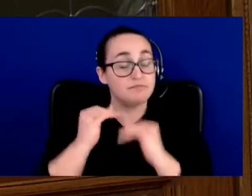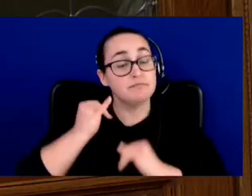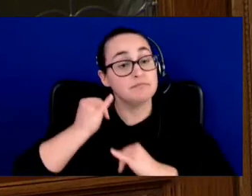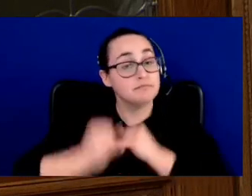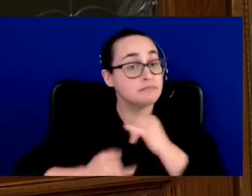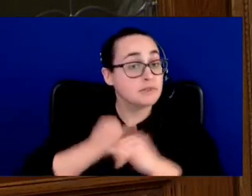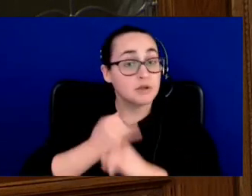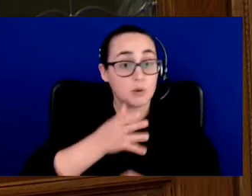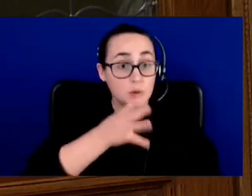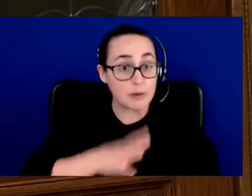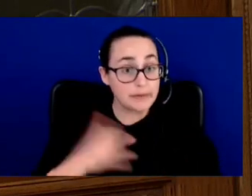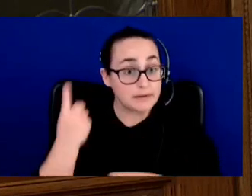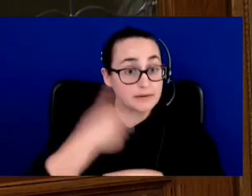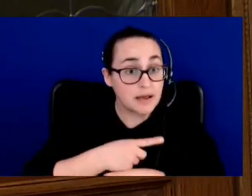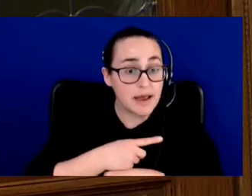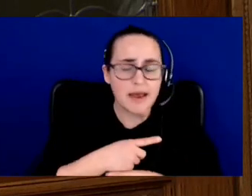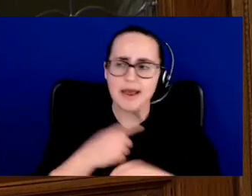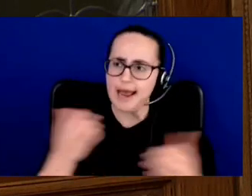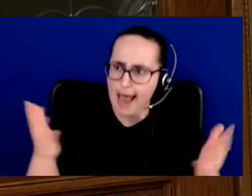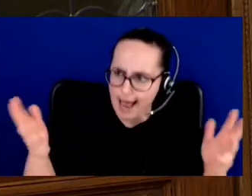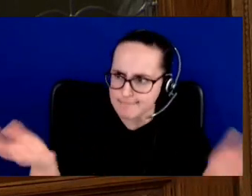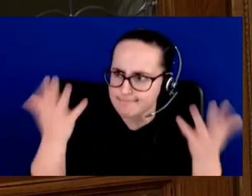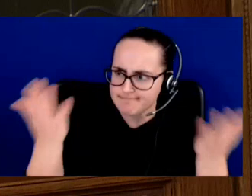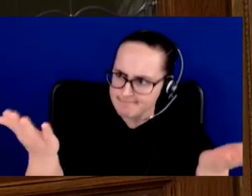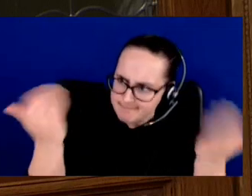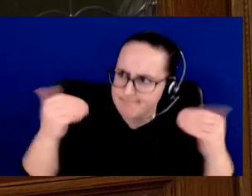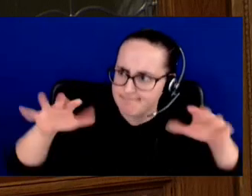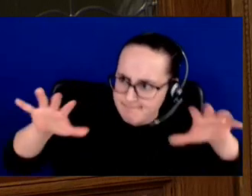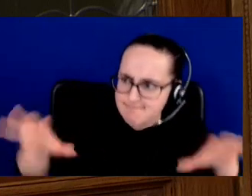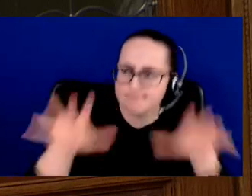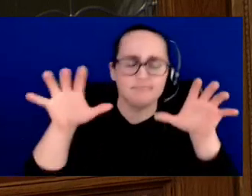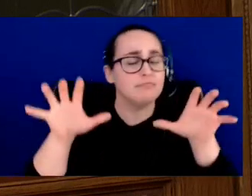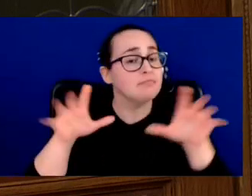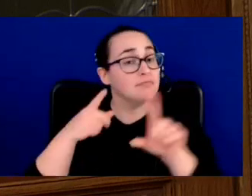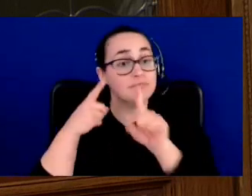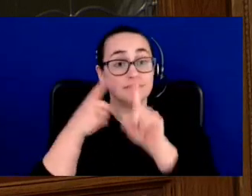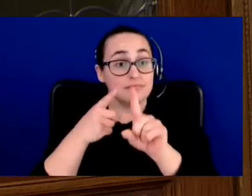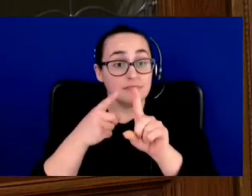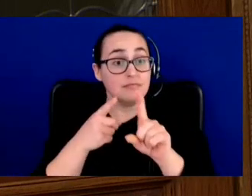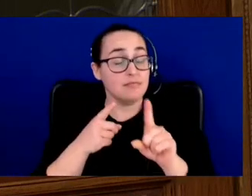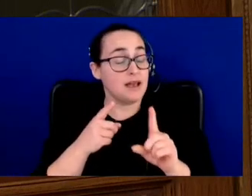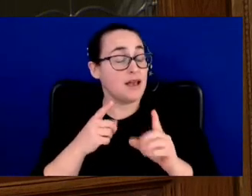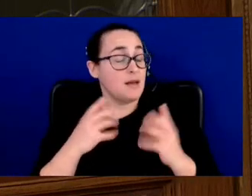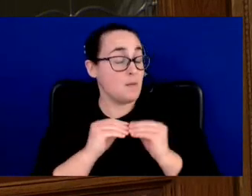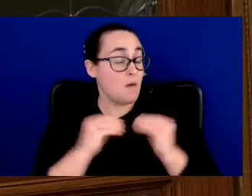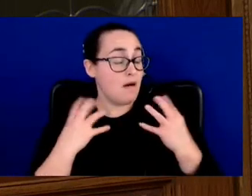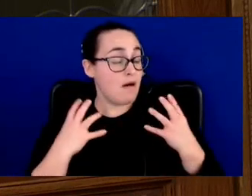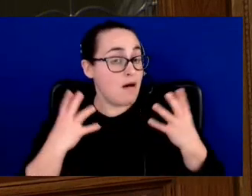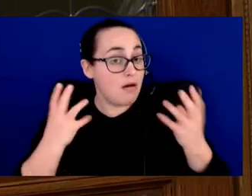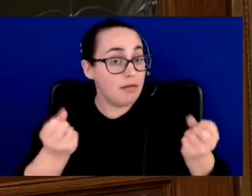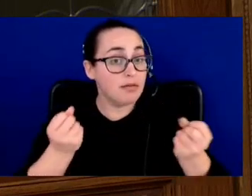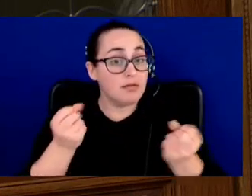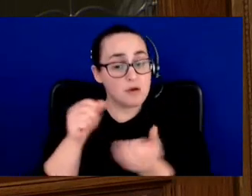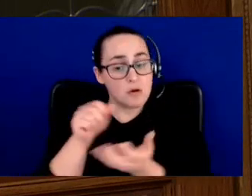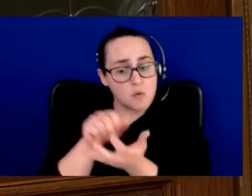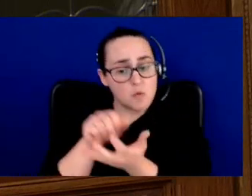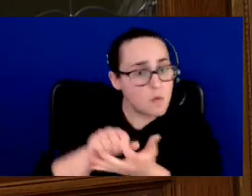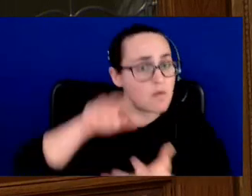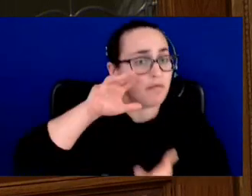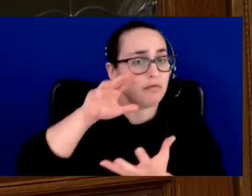is one of the most effective ways to build healthier, wealthier and more inclusive communities. Thank you very much.